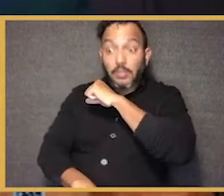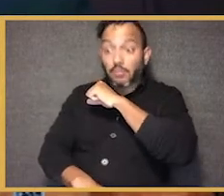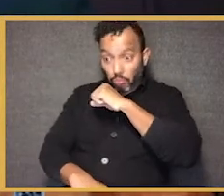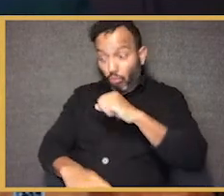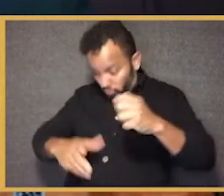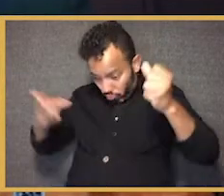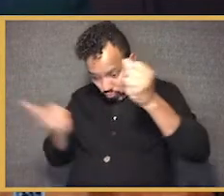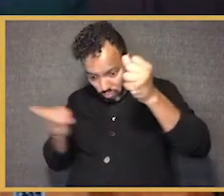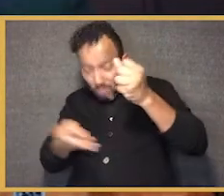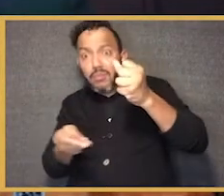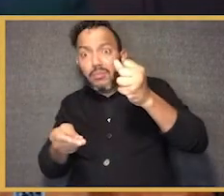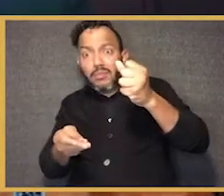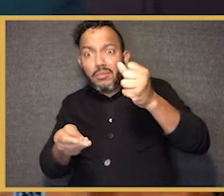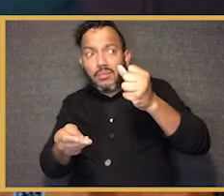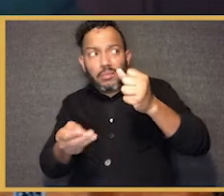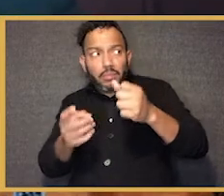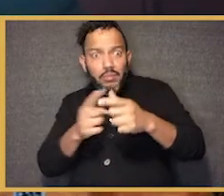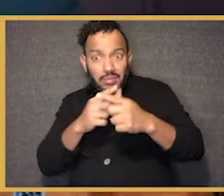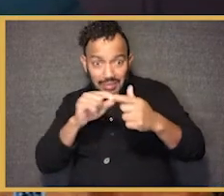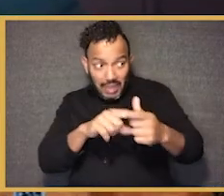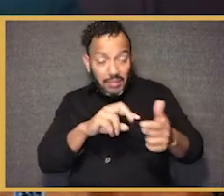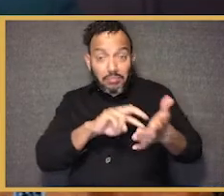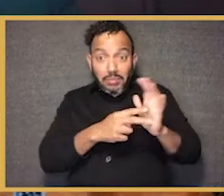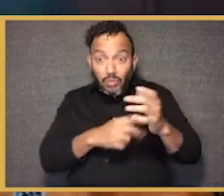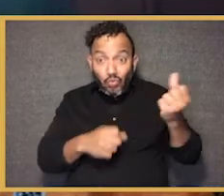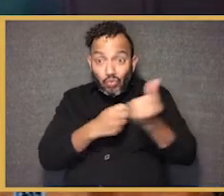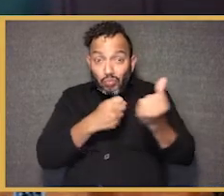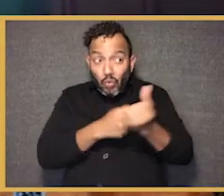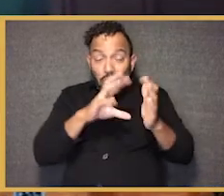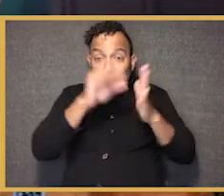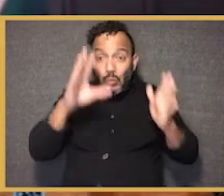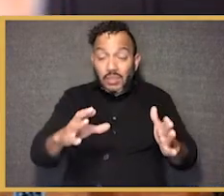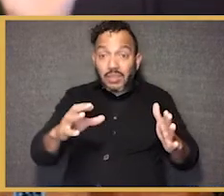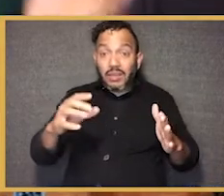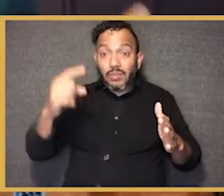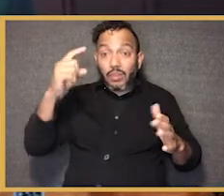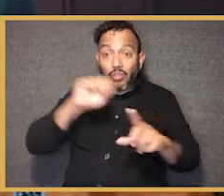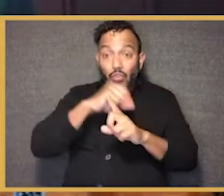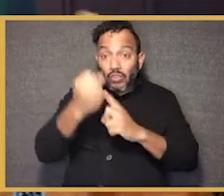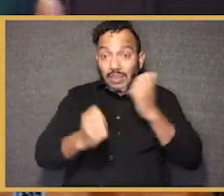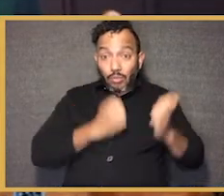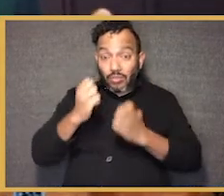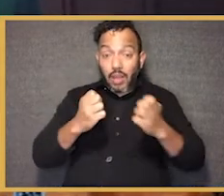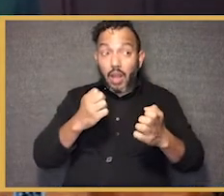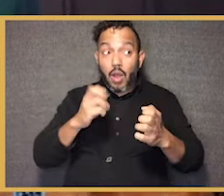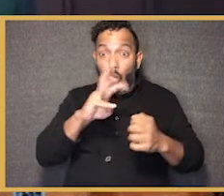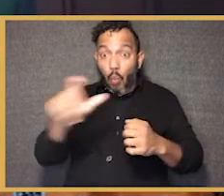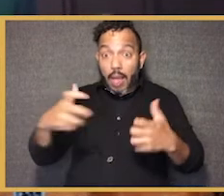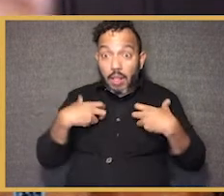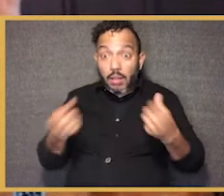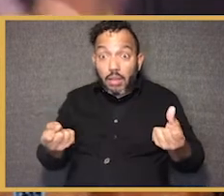act of state-sanctioned violence, then we're not supporting kids' socio-emotional well-being. So I worry, if you're in a school where